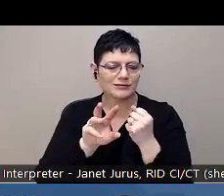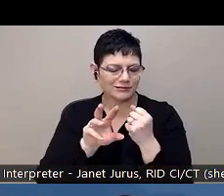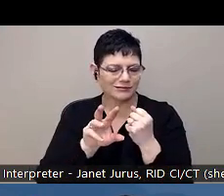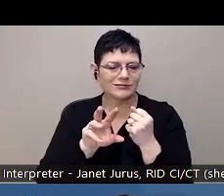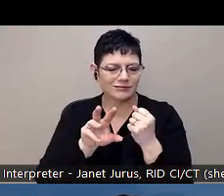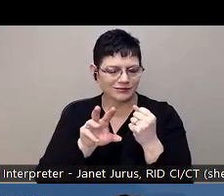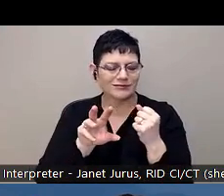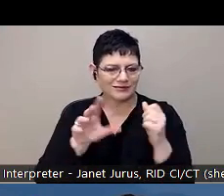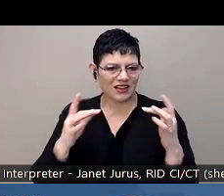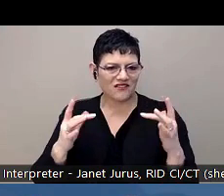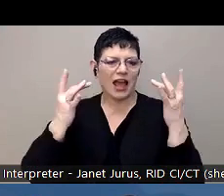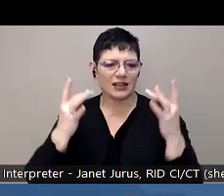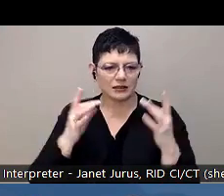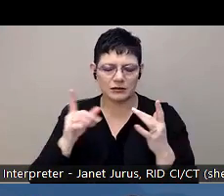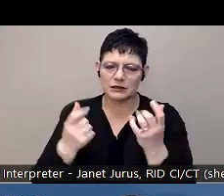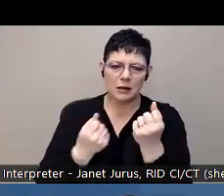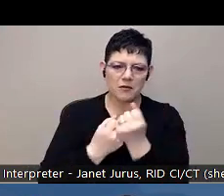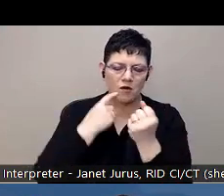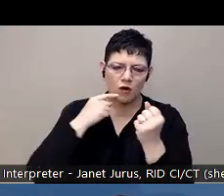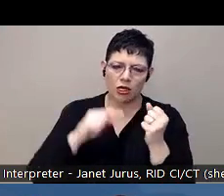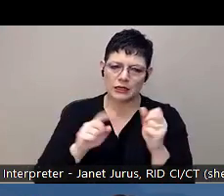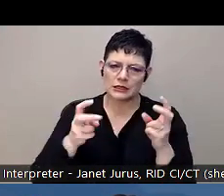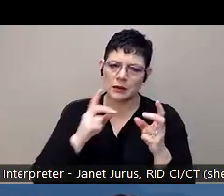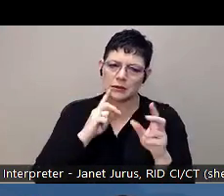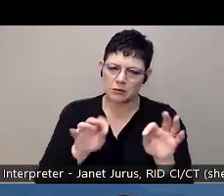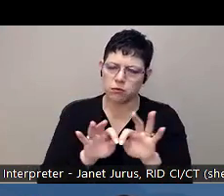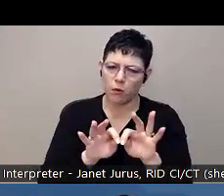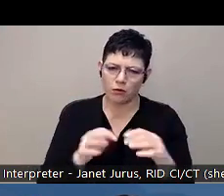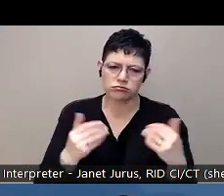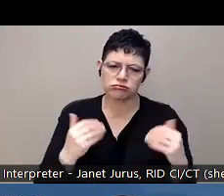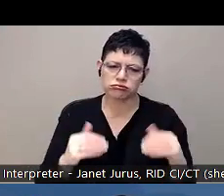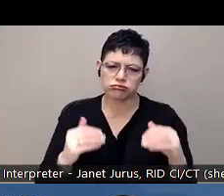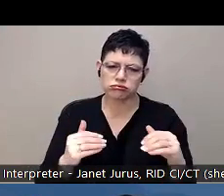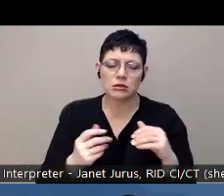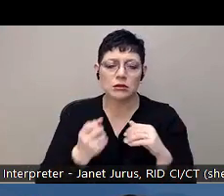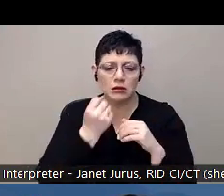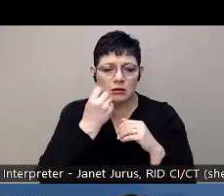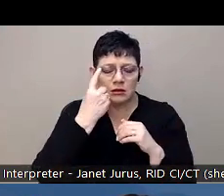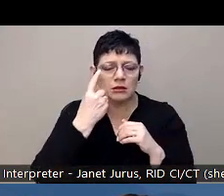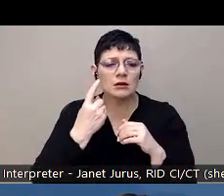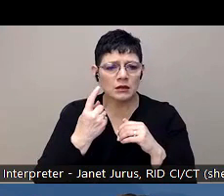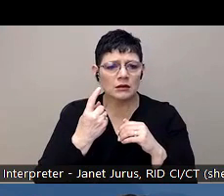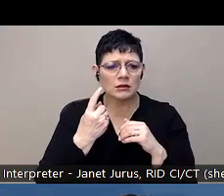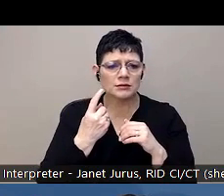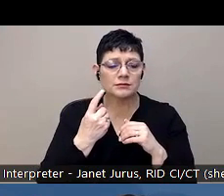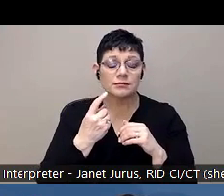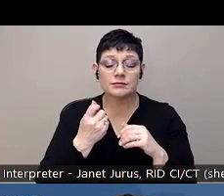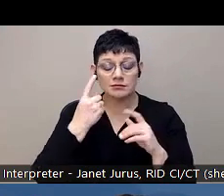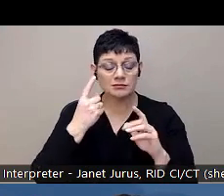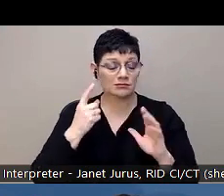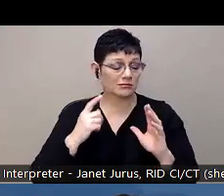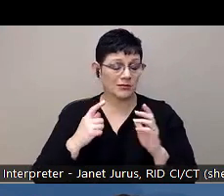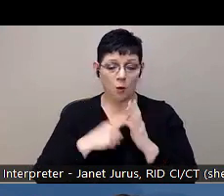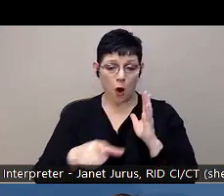for their support on this very important topic. We do want to note that the views and opinions expressed